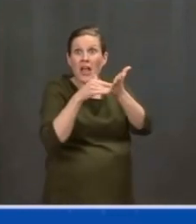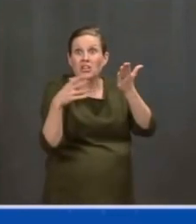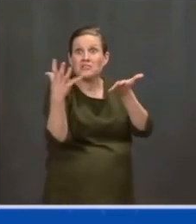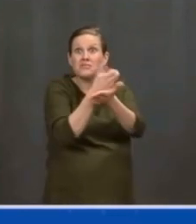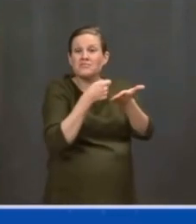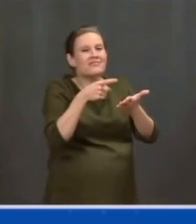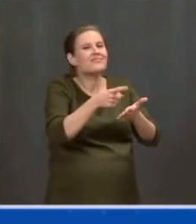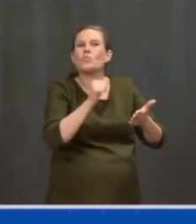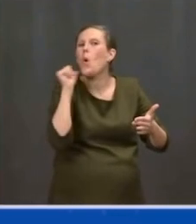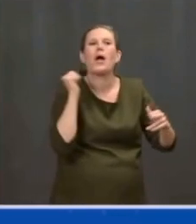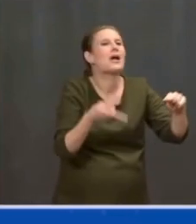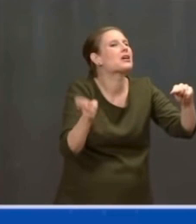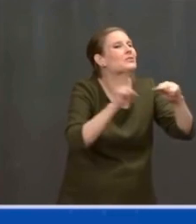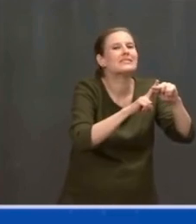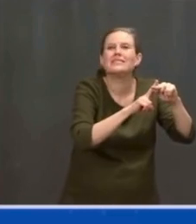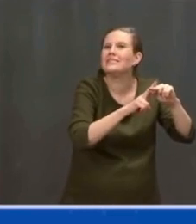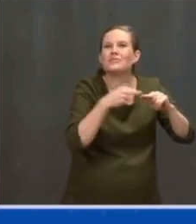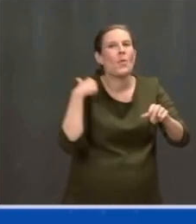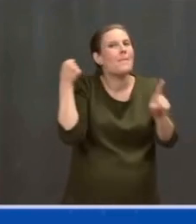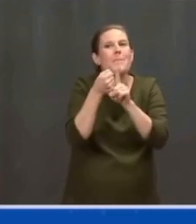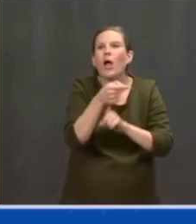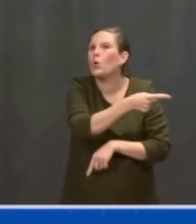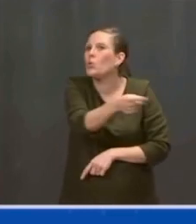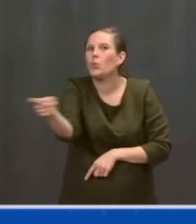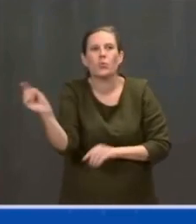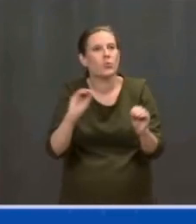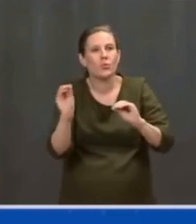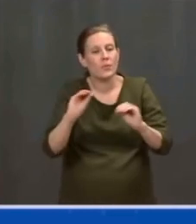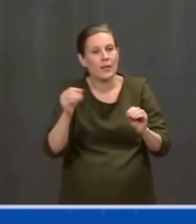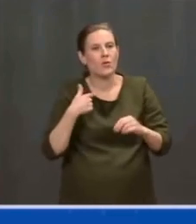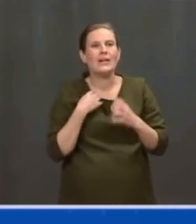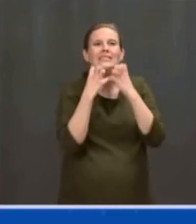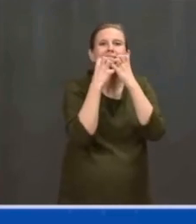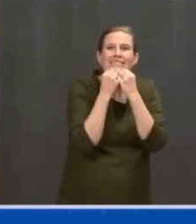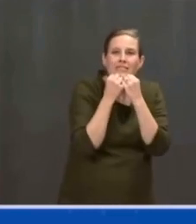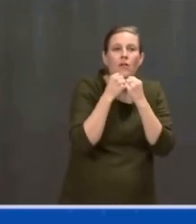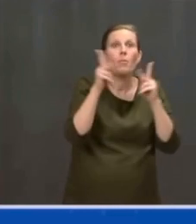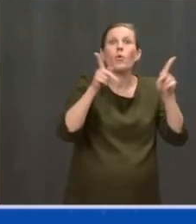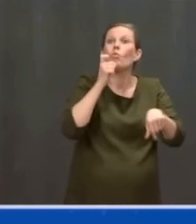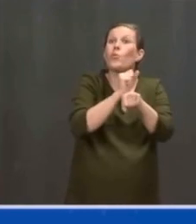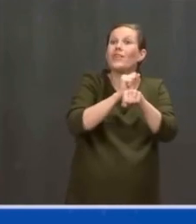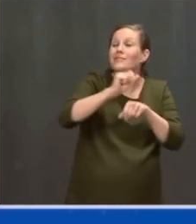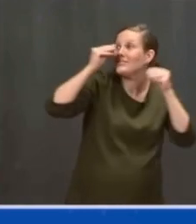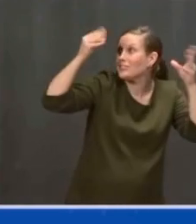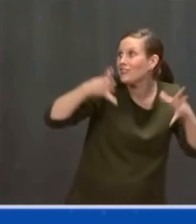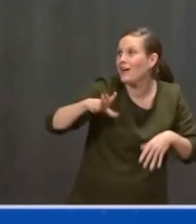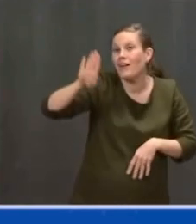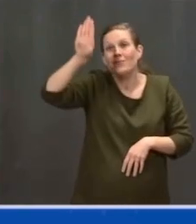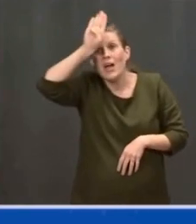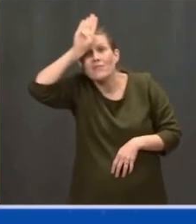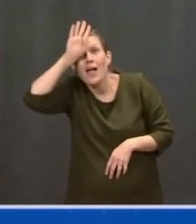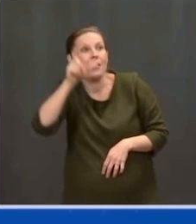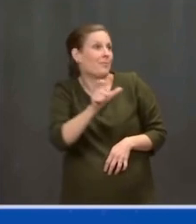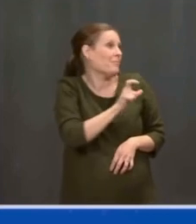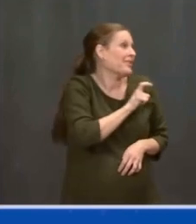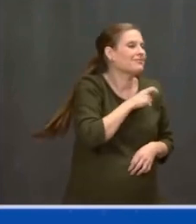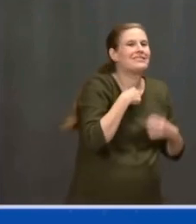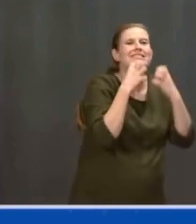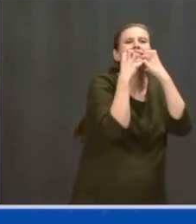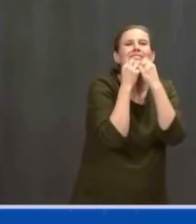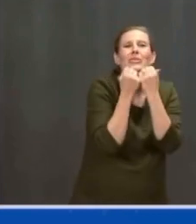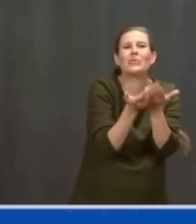firefighter, and a teacher with two kids making a combined salary of, say, $110,000, $120,000 a year,